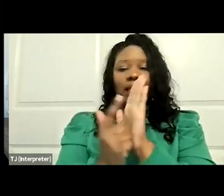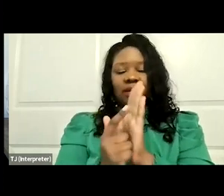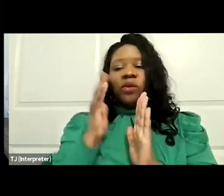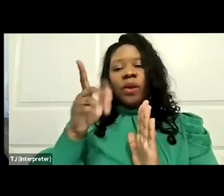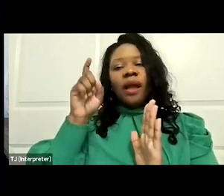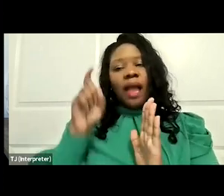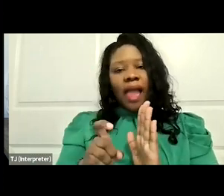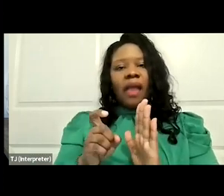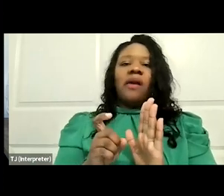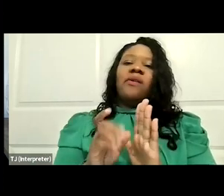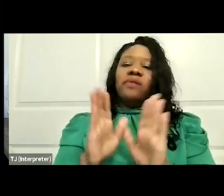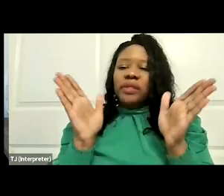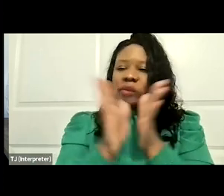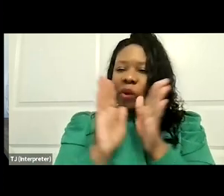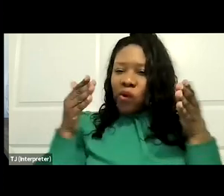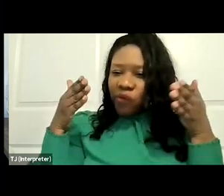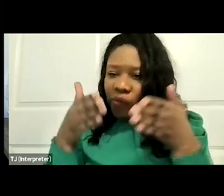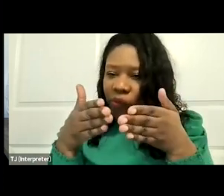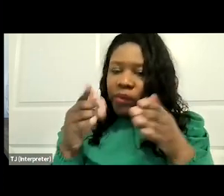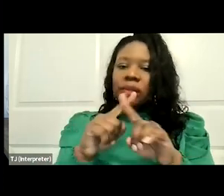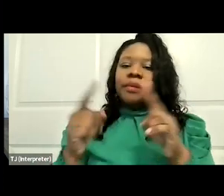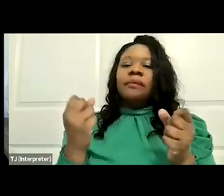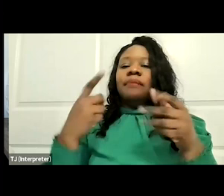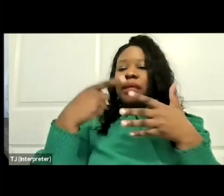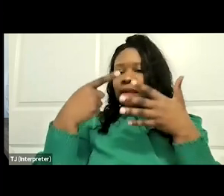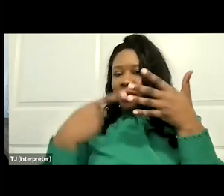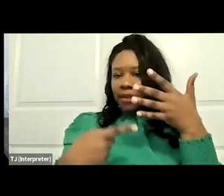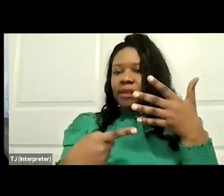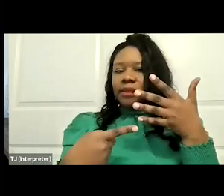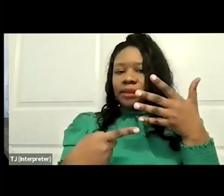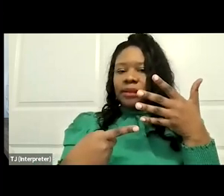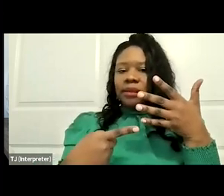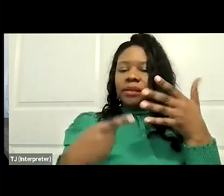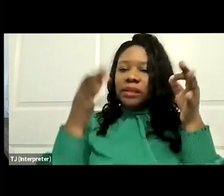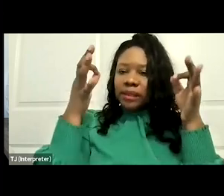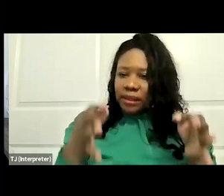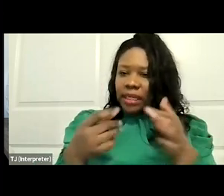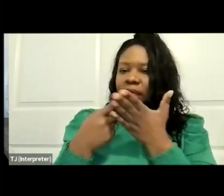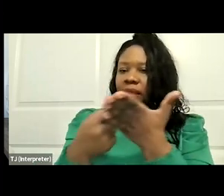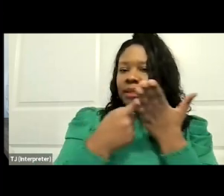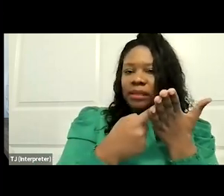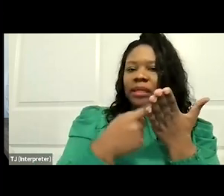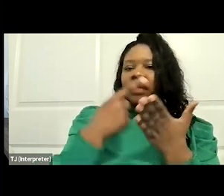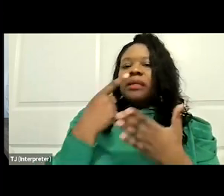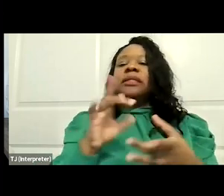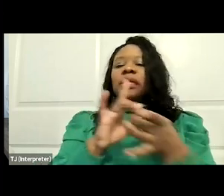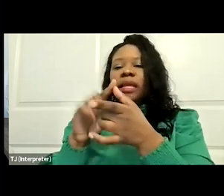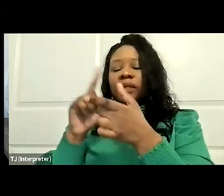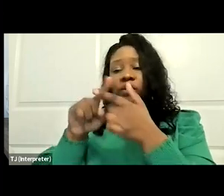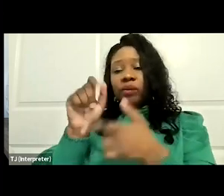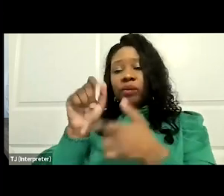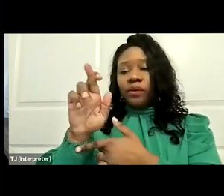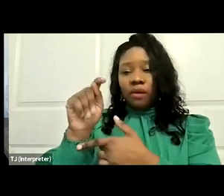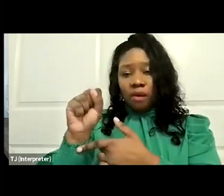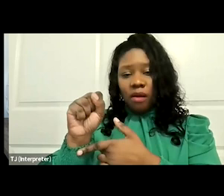a narrow focus. But there are several items in play and important to the arts. I'll just quickly mention the first